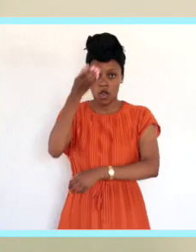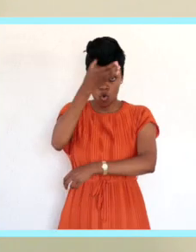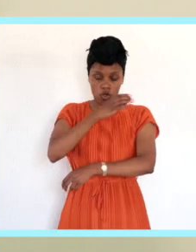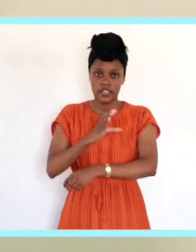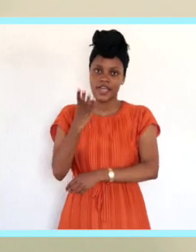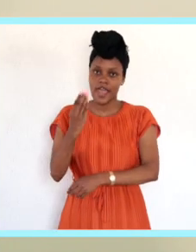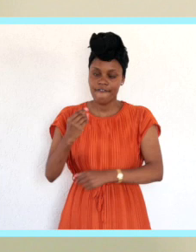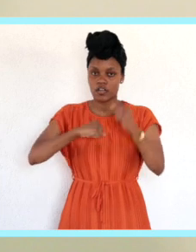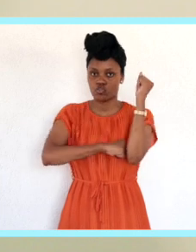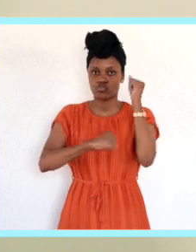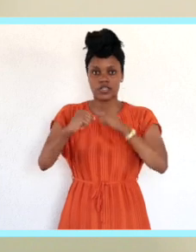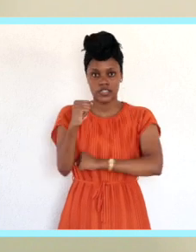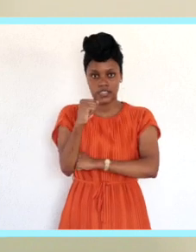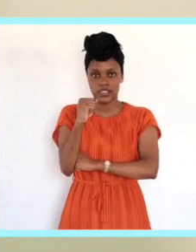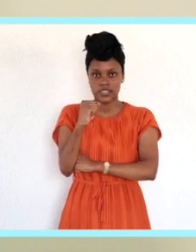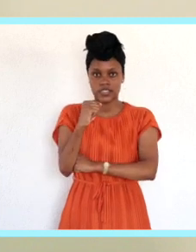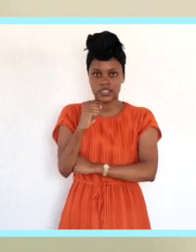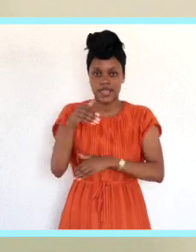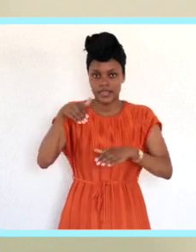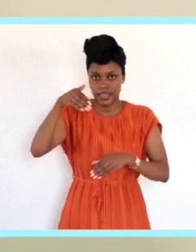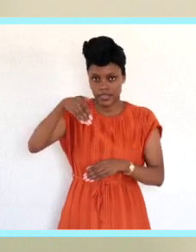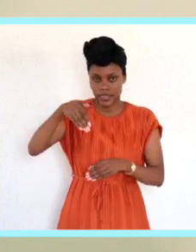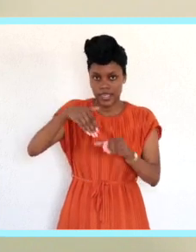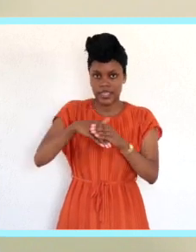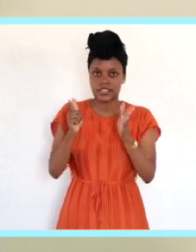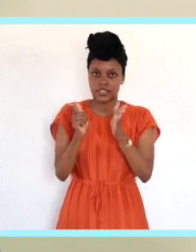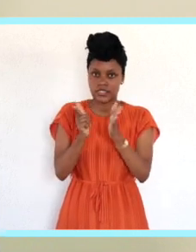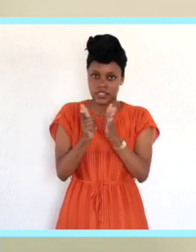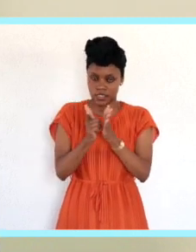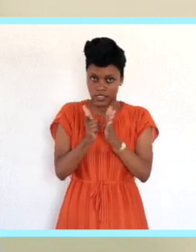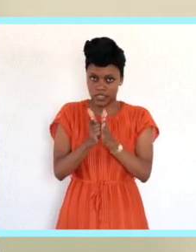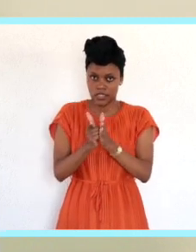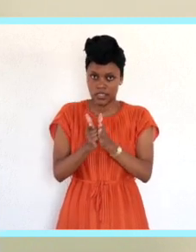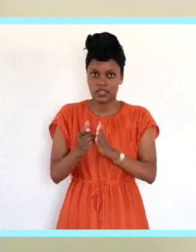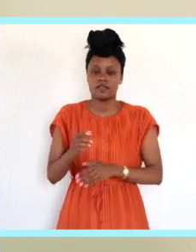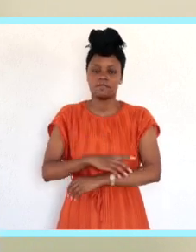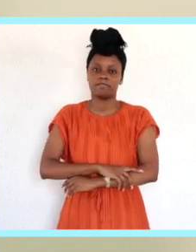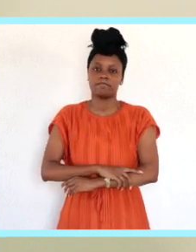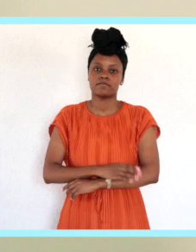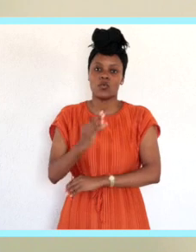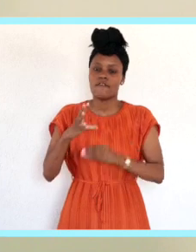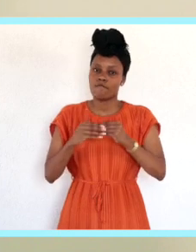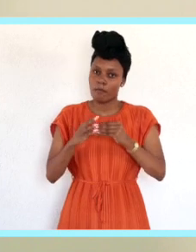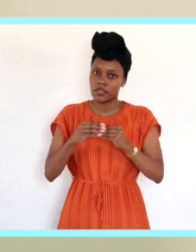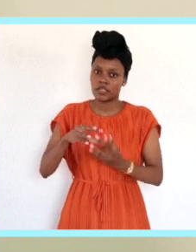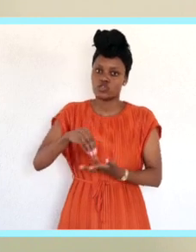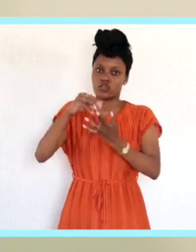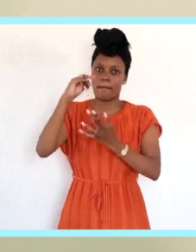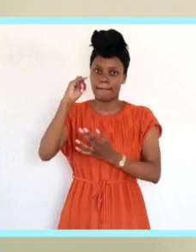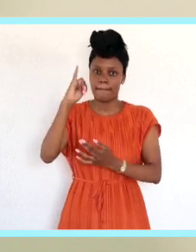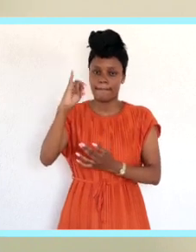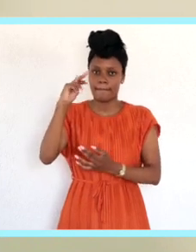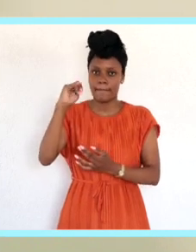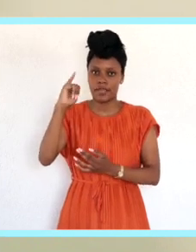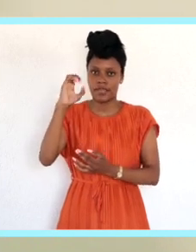The college has got governance structures that are stipulated in the act. We've got the college council and members of the college council are